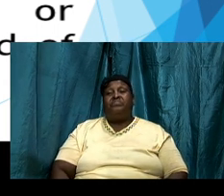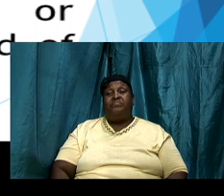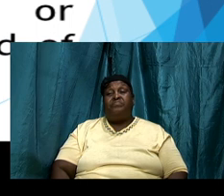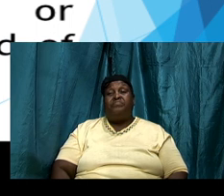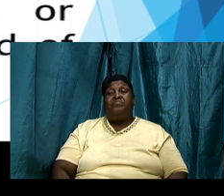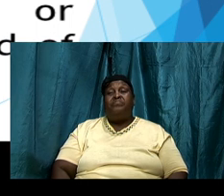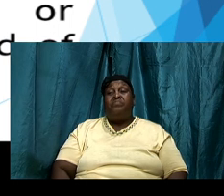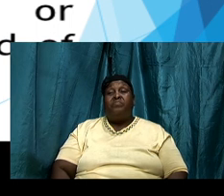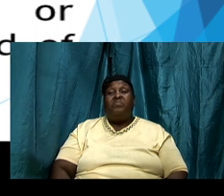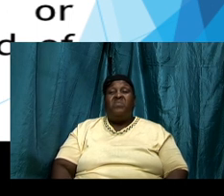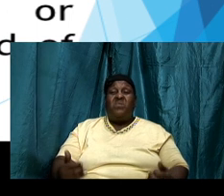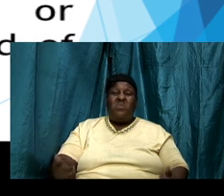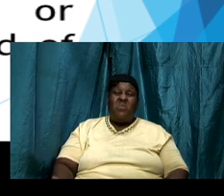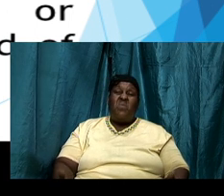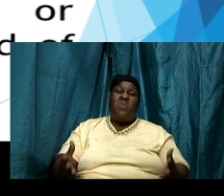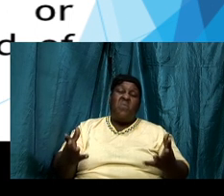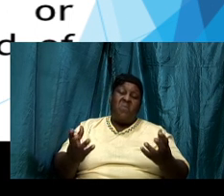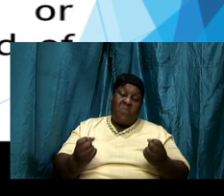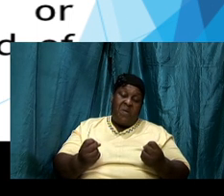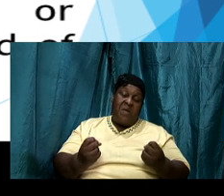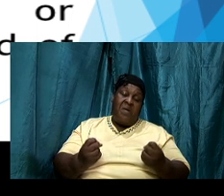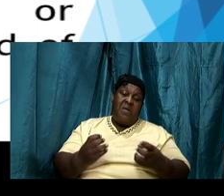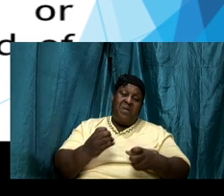no want to take us